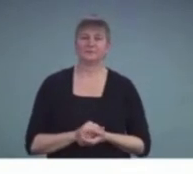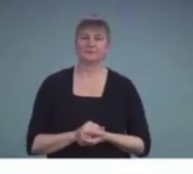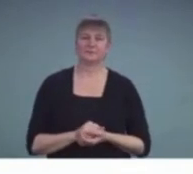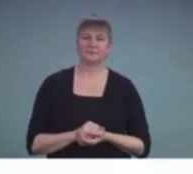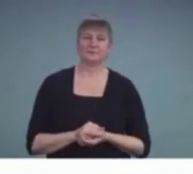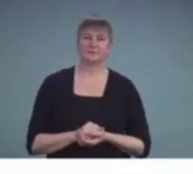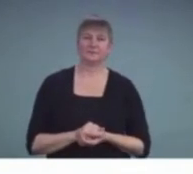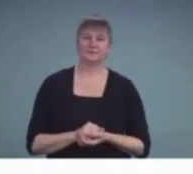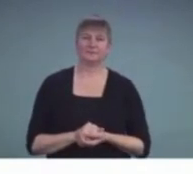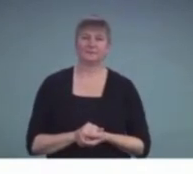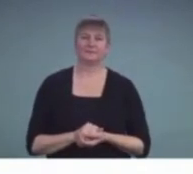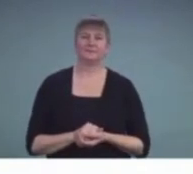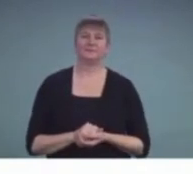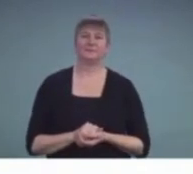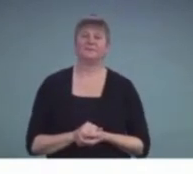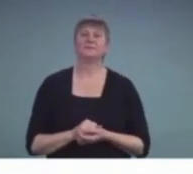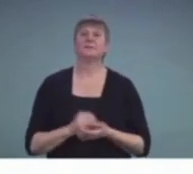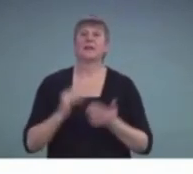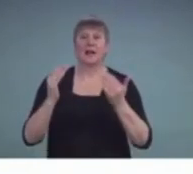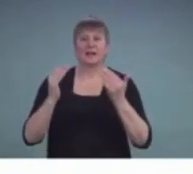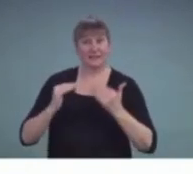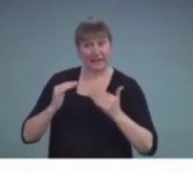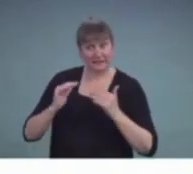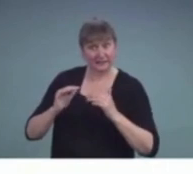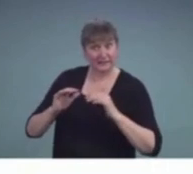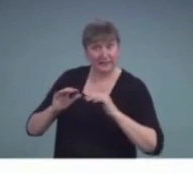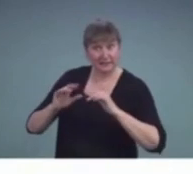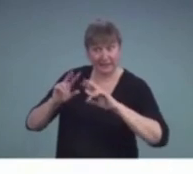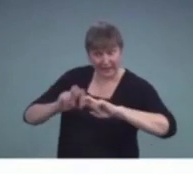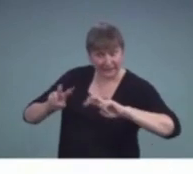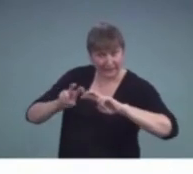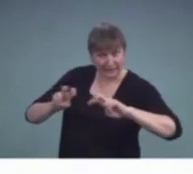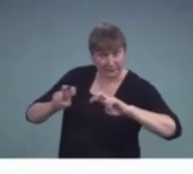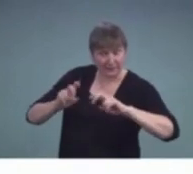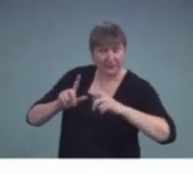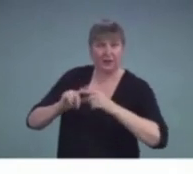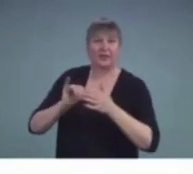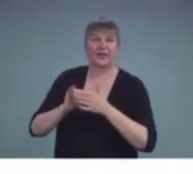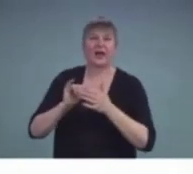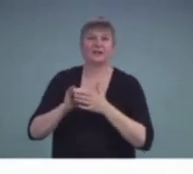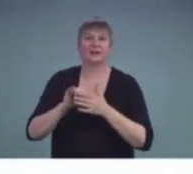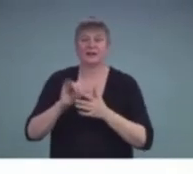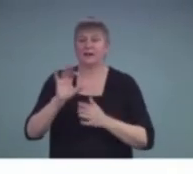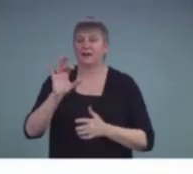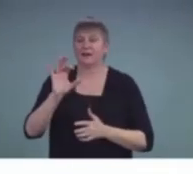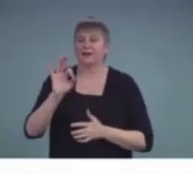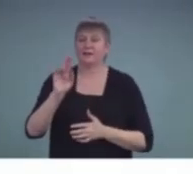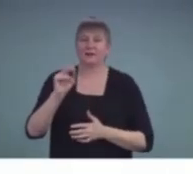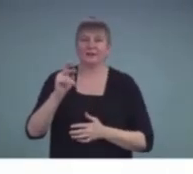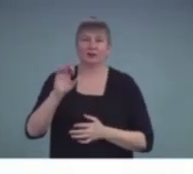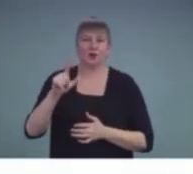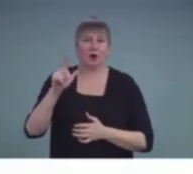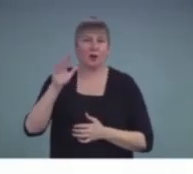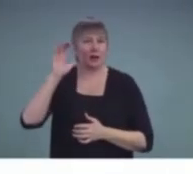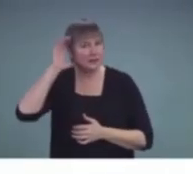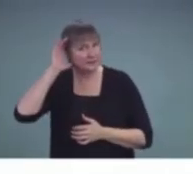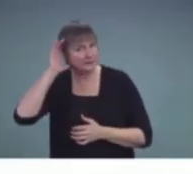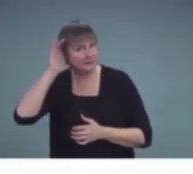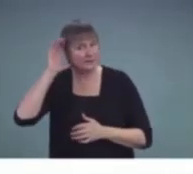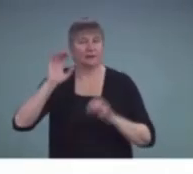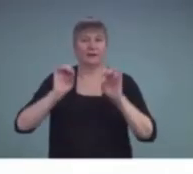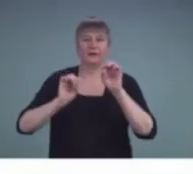The next assessment was a functional listening evaluation. And she was able to perform this.